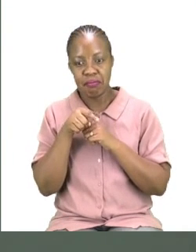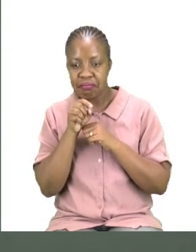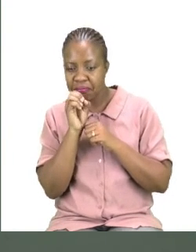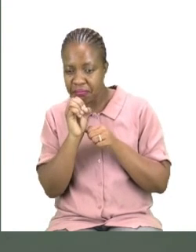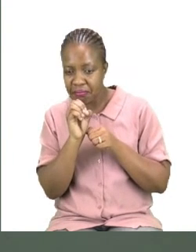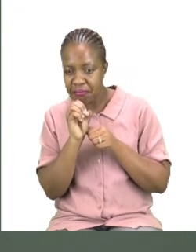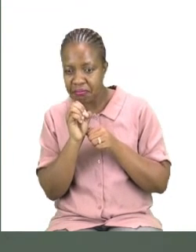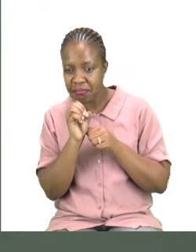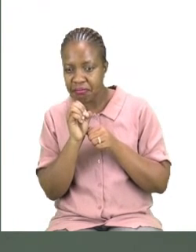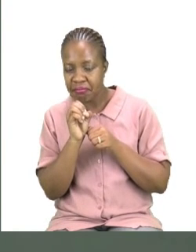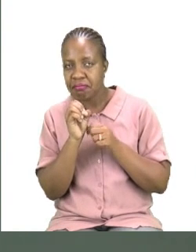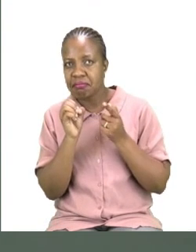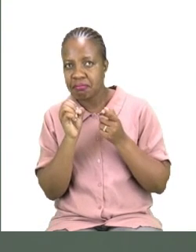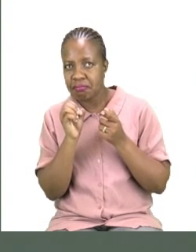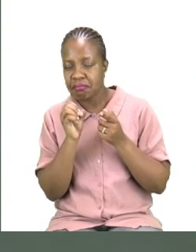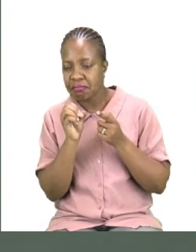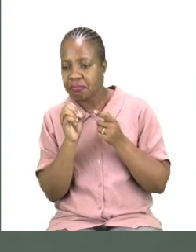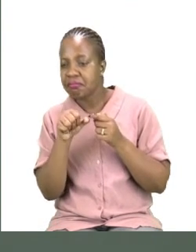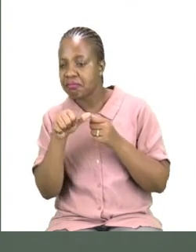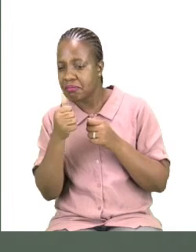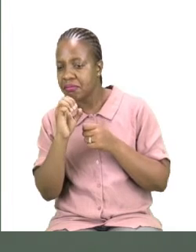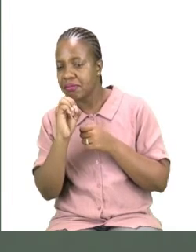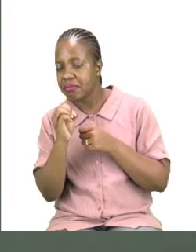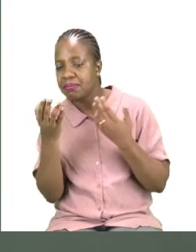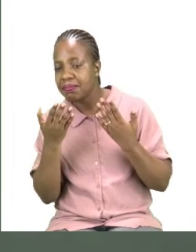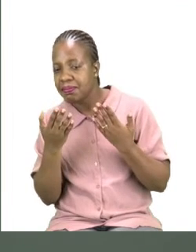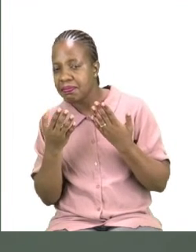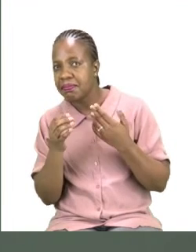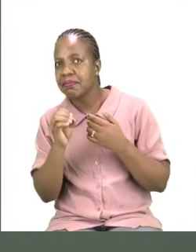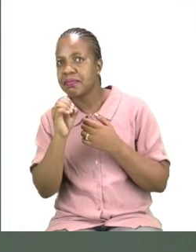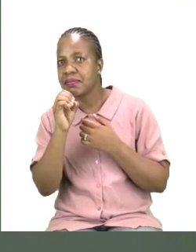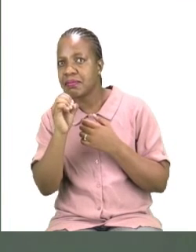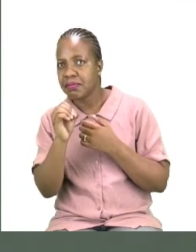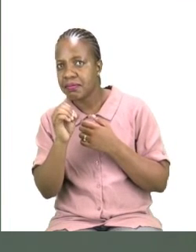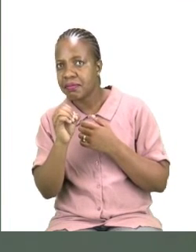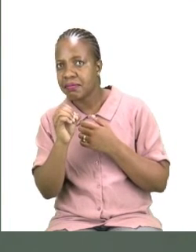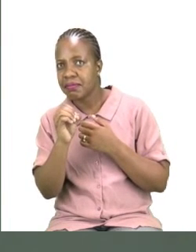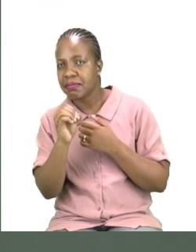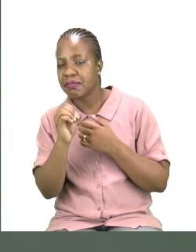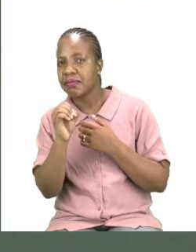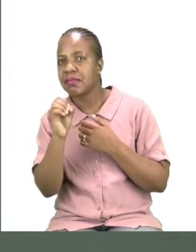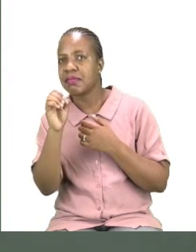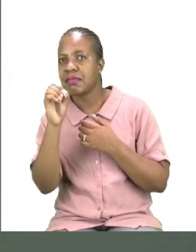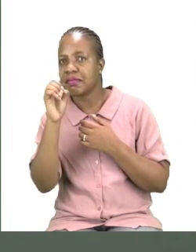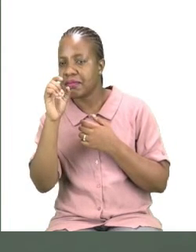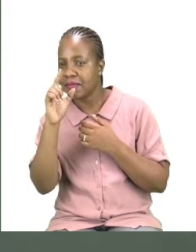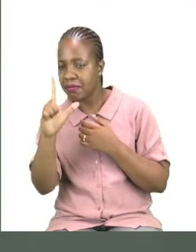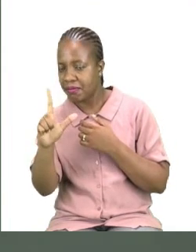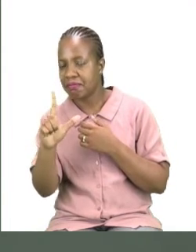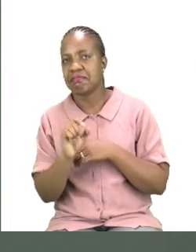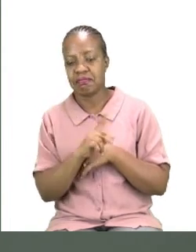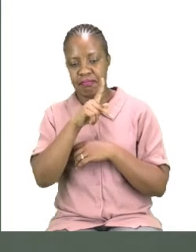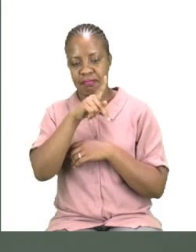near it. So let me look for another O. O. And it's there as well. And we have an L.